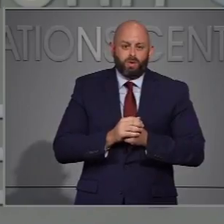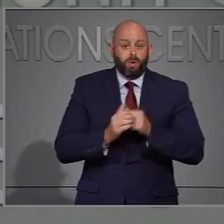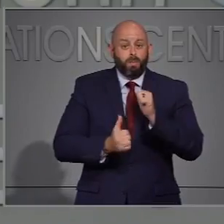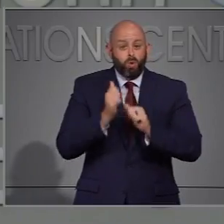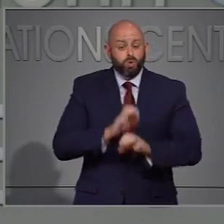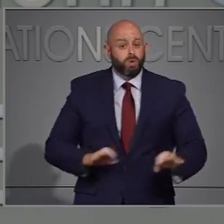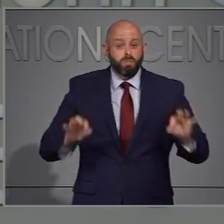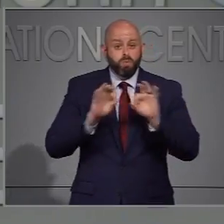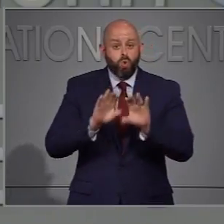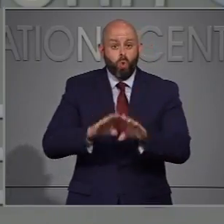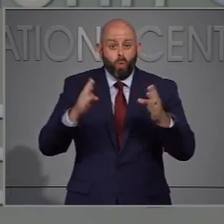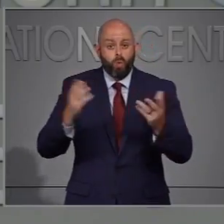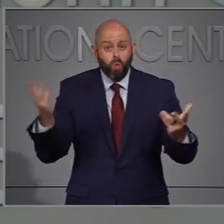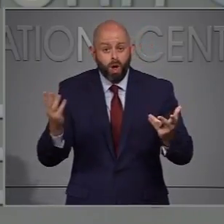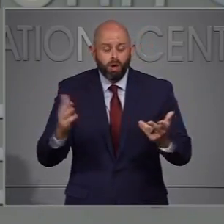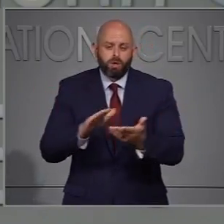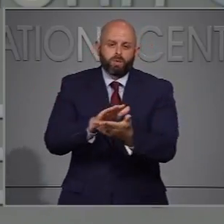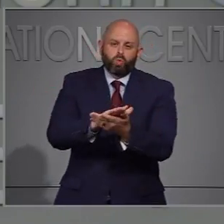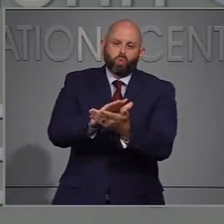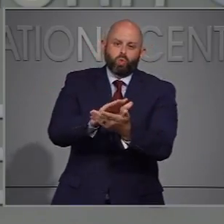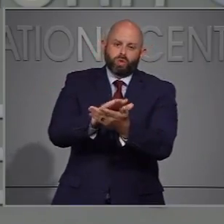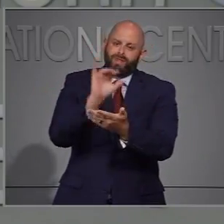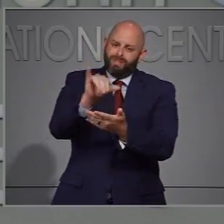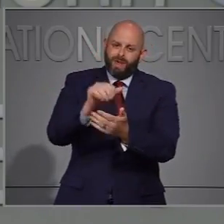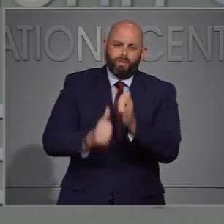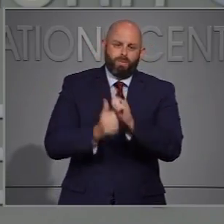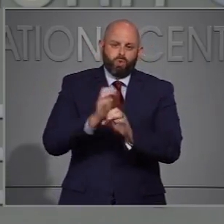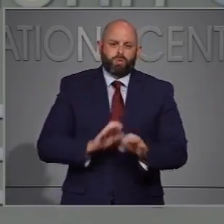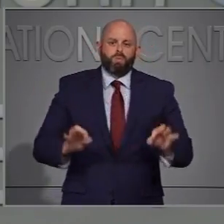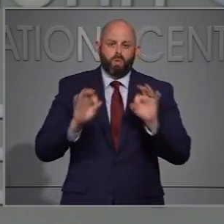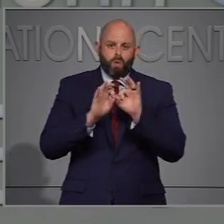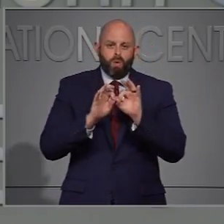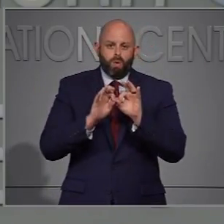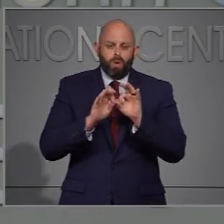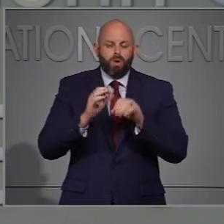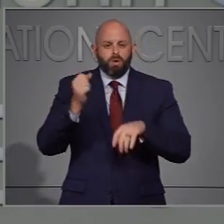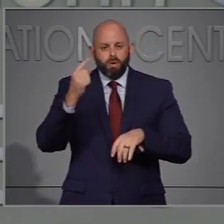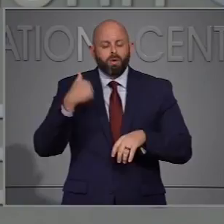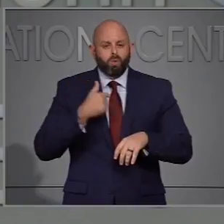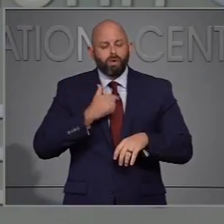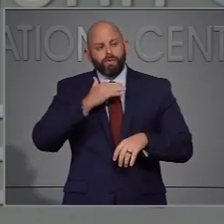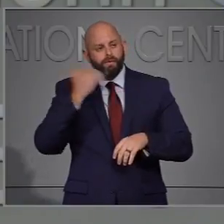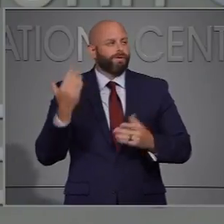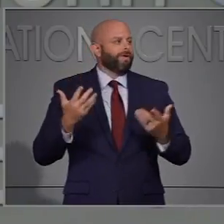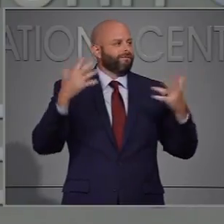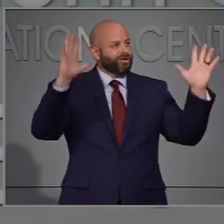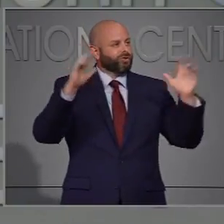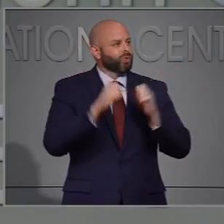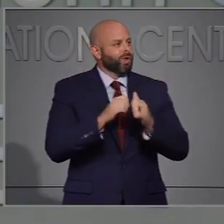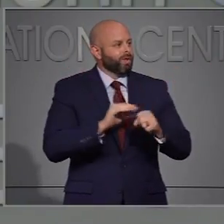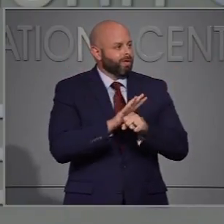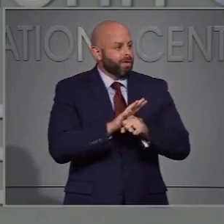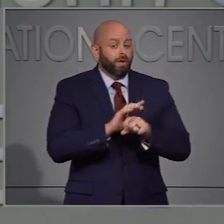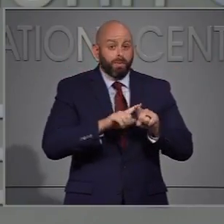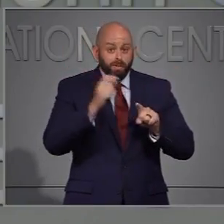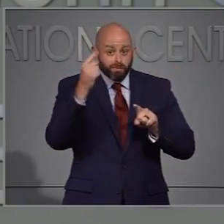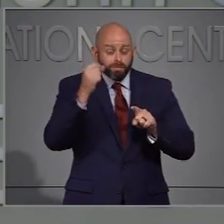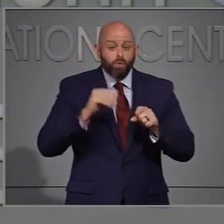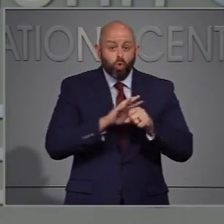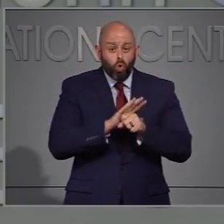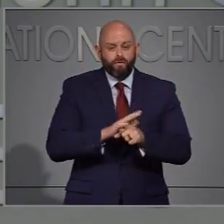classroom doors and we want to be done with this pandemic but it's not done with us.